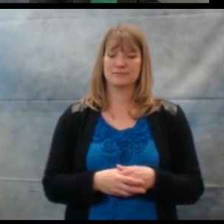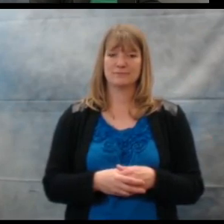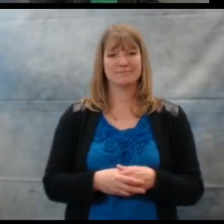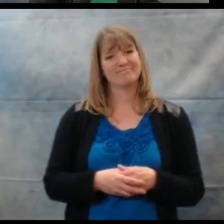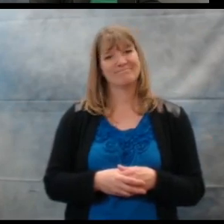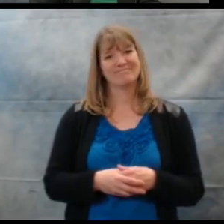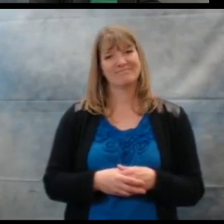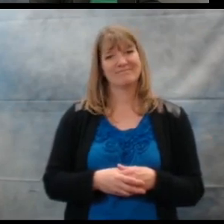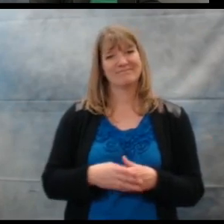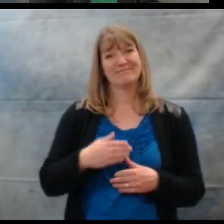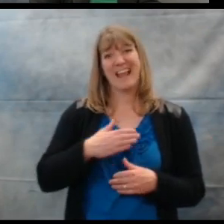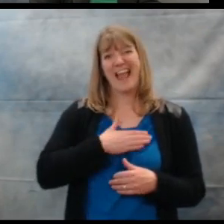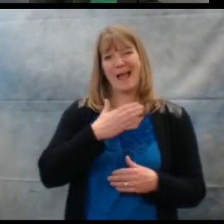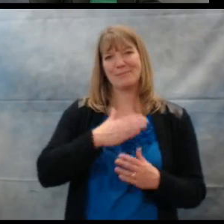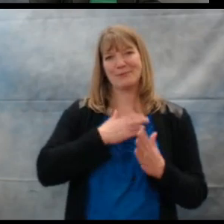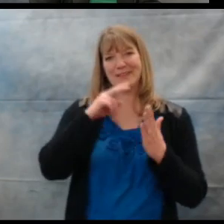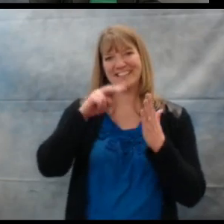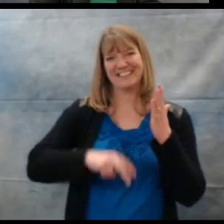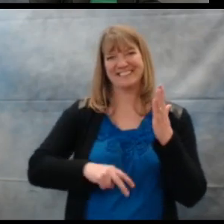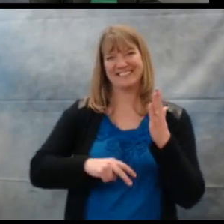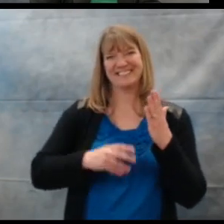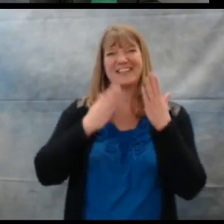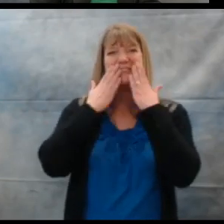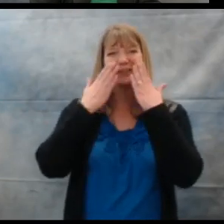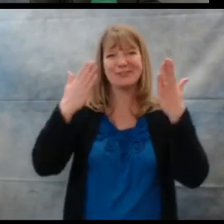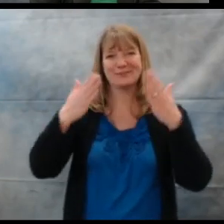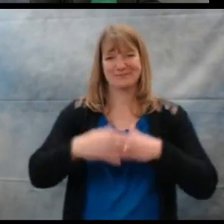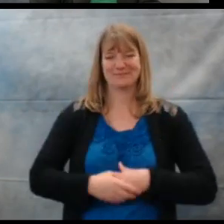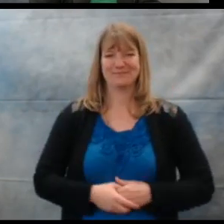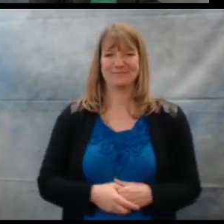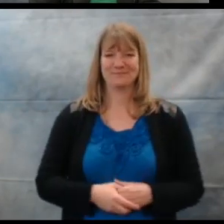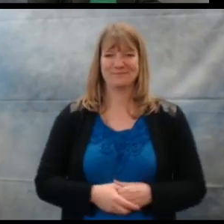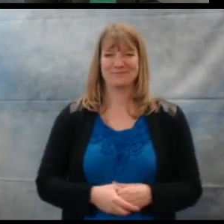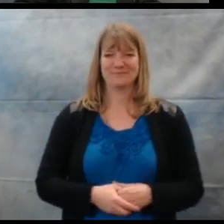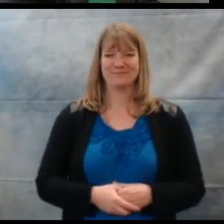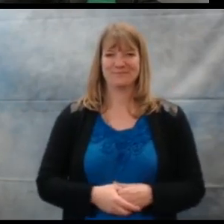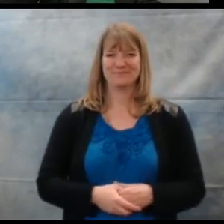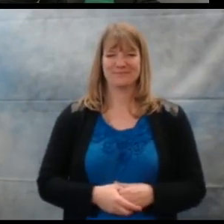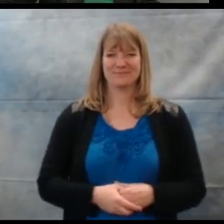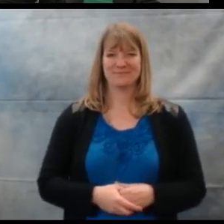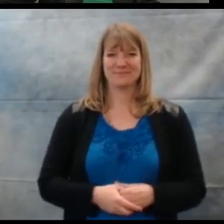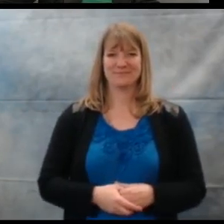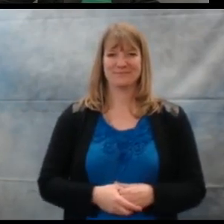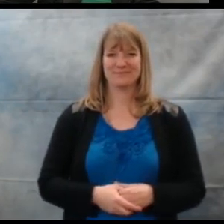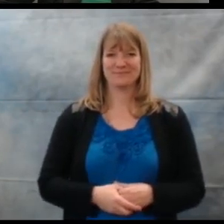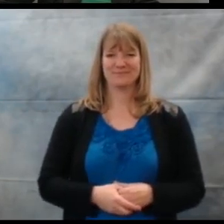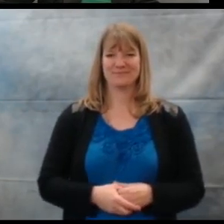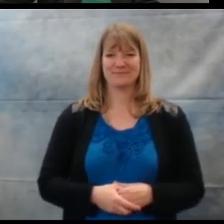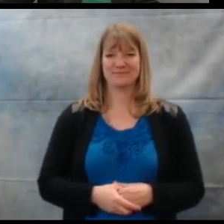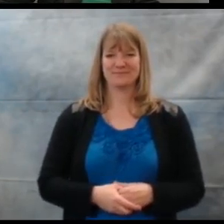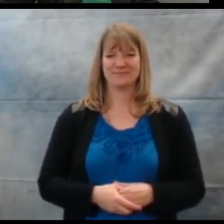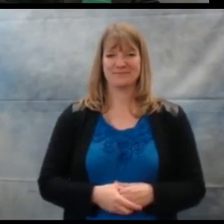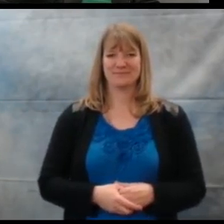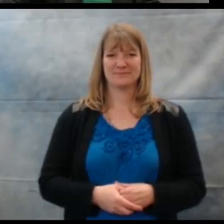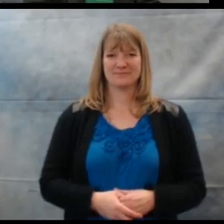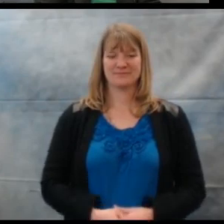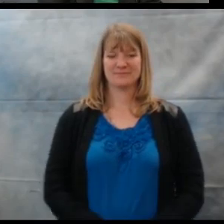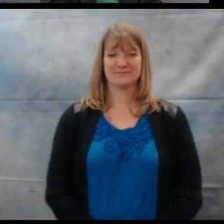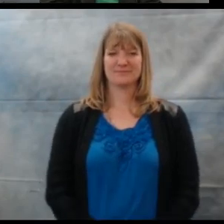And I end by saying happy reading. Thank you. Bye. Bye.